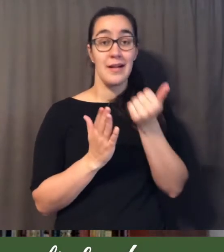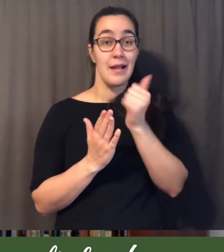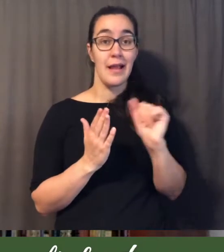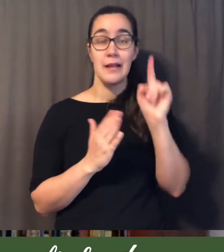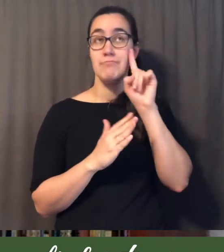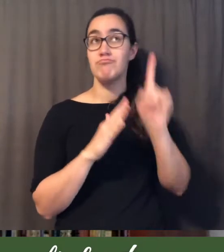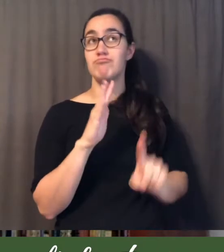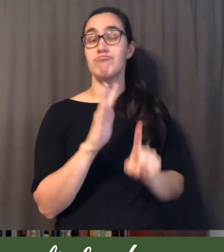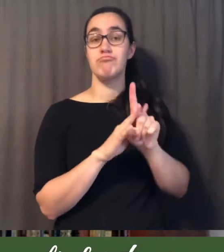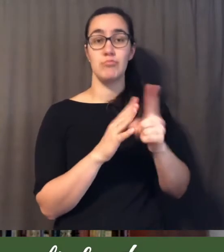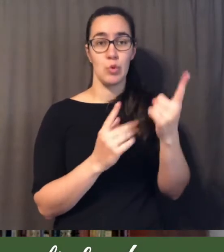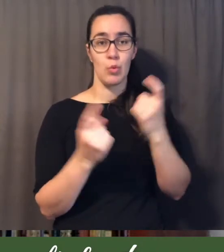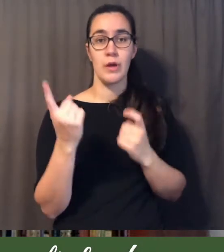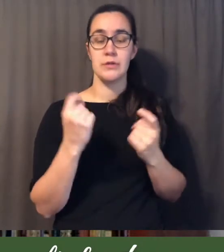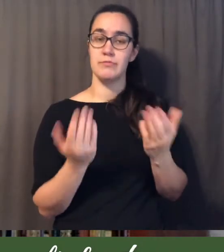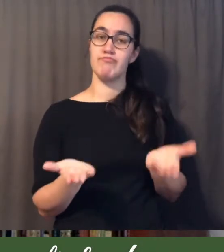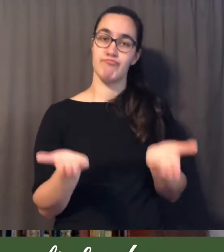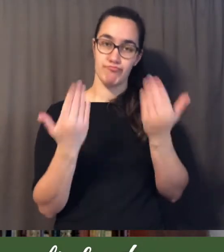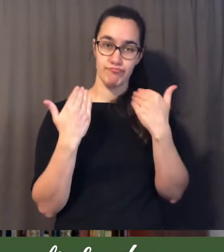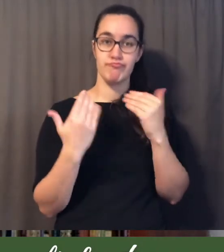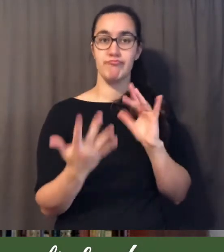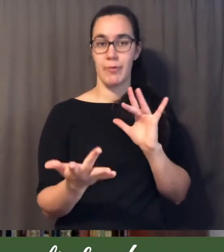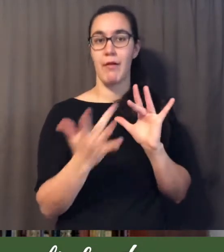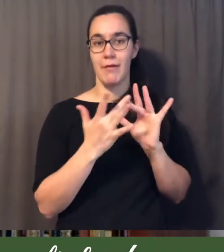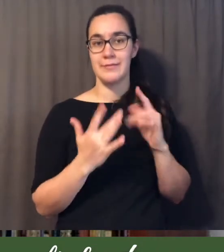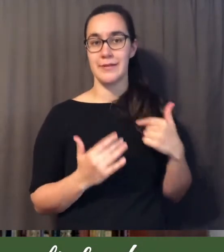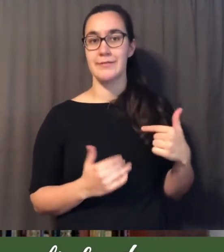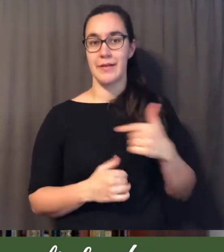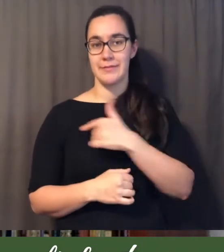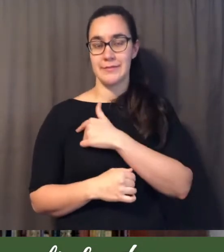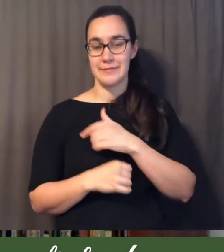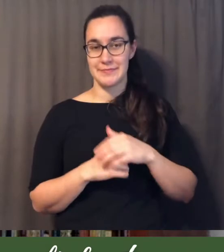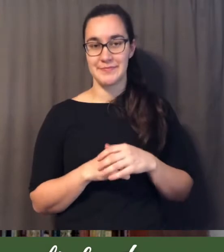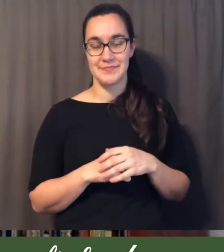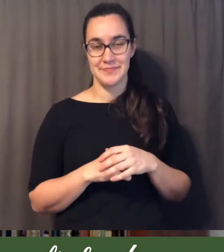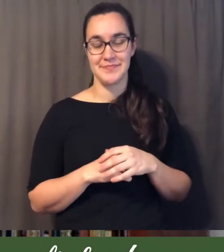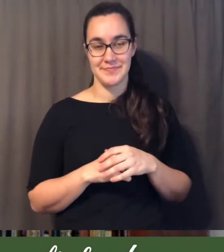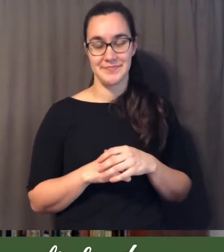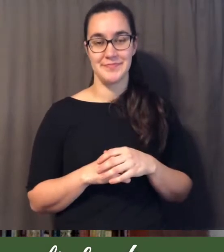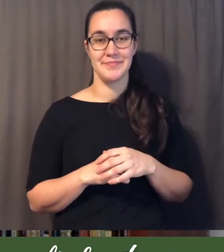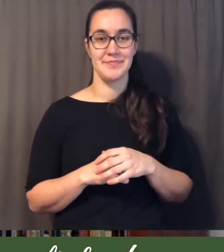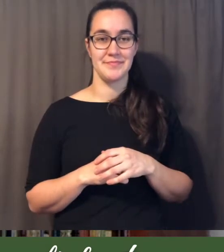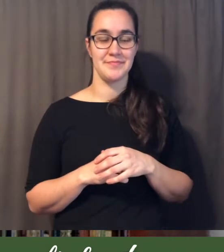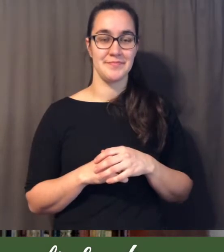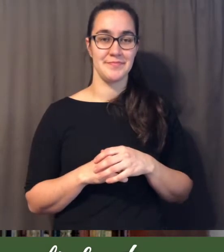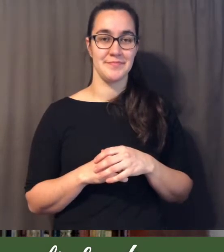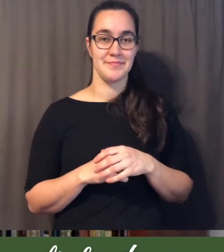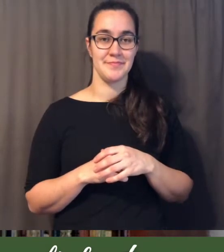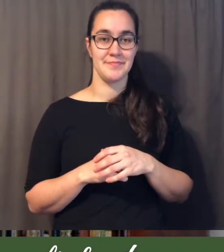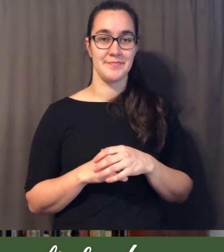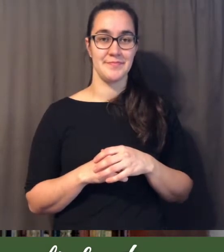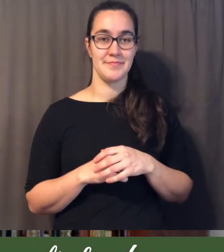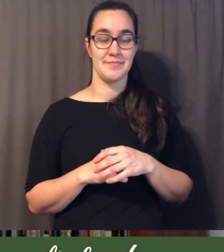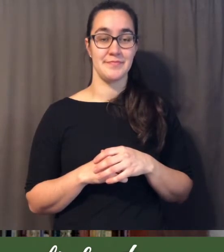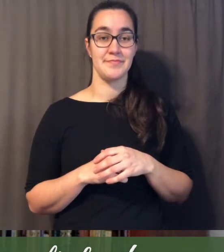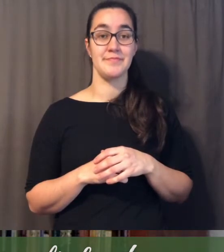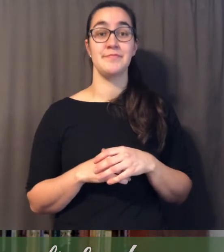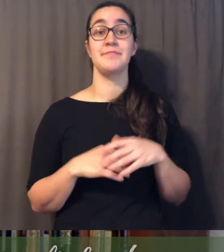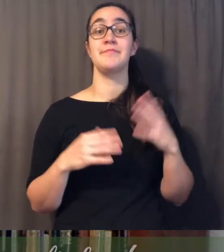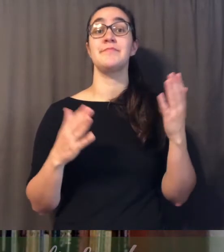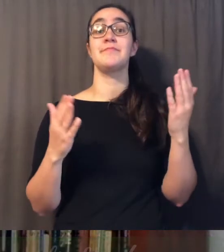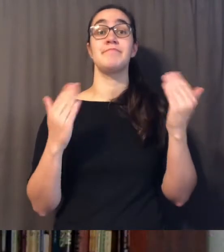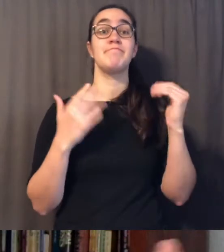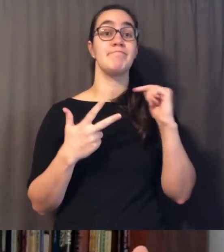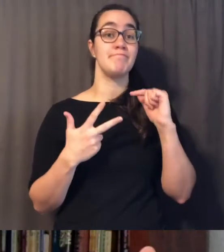have um with that by all means get a hold of us and we would love to answer those questions for you all right